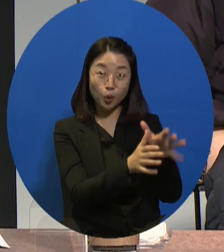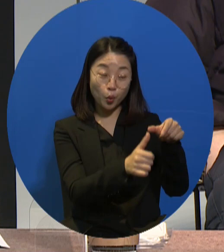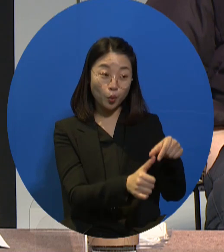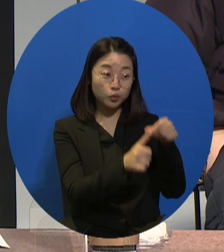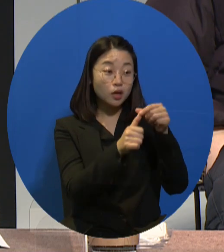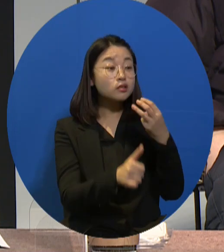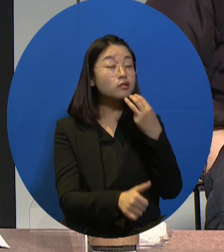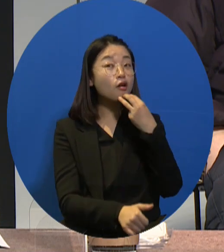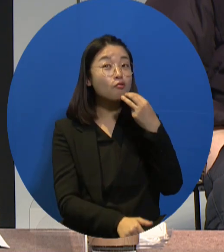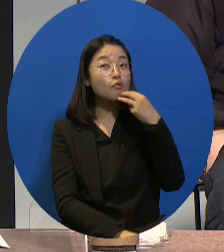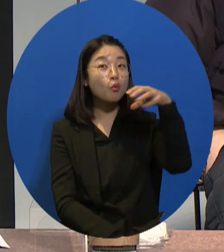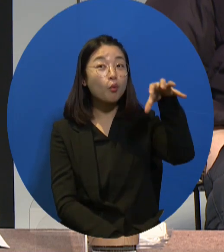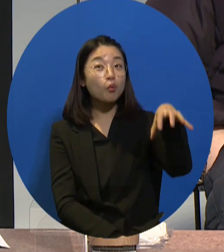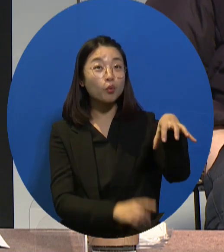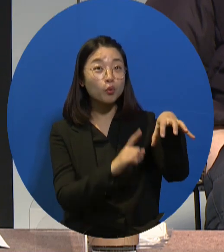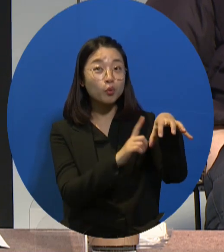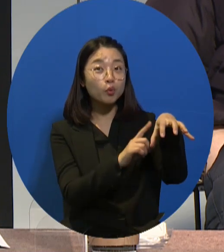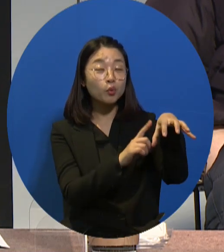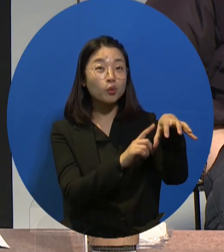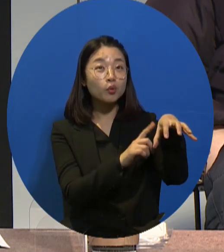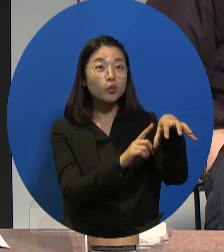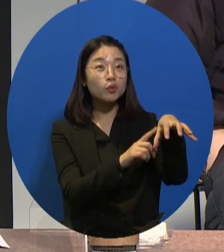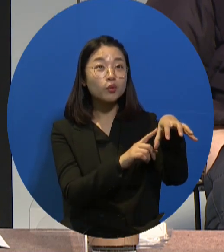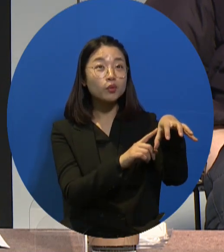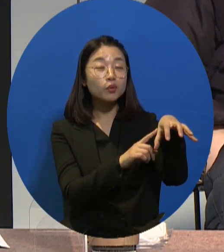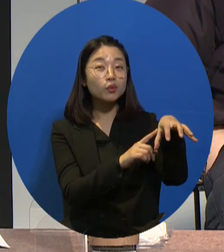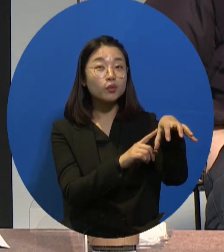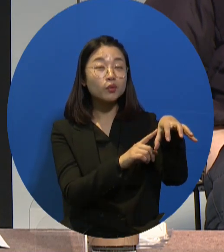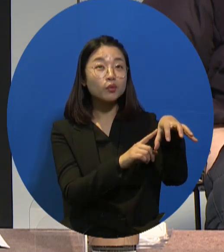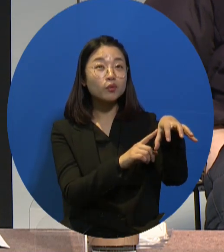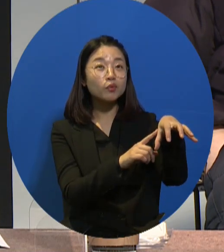Seoul headquarters of the Korea